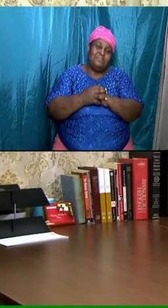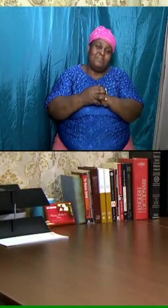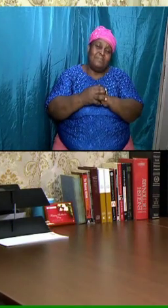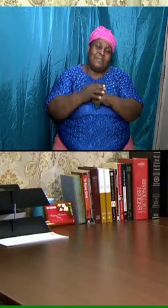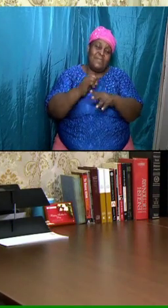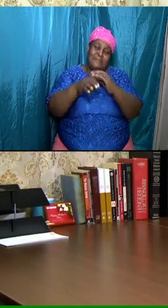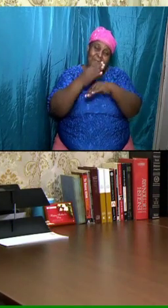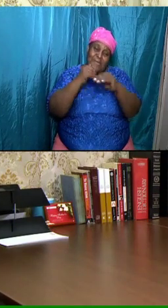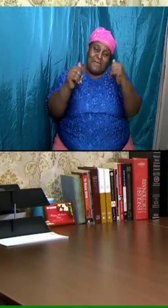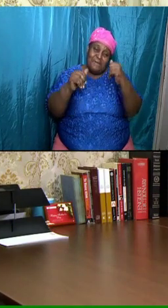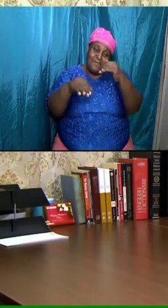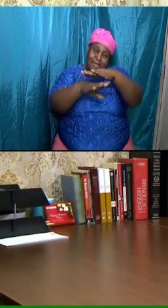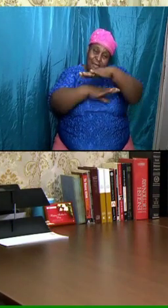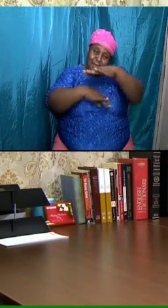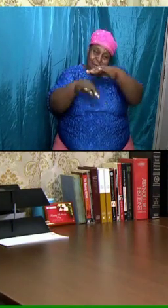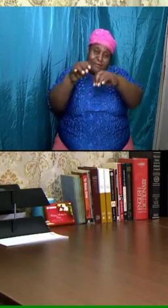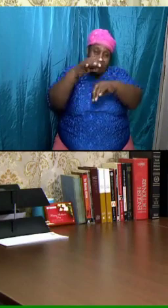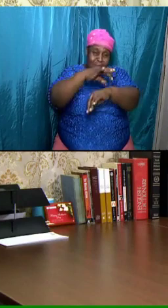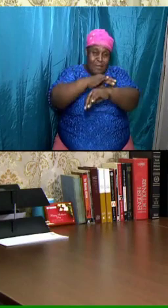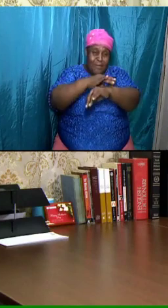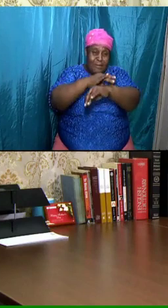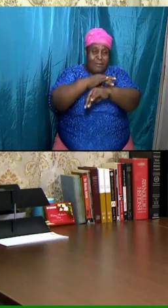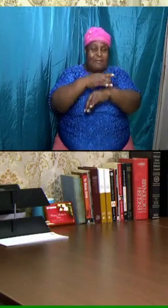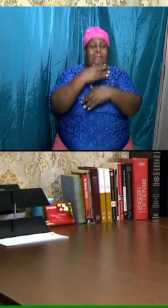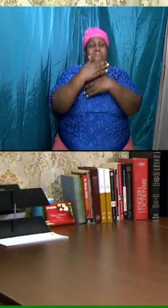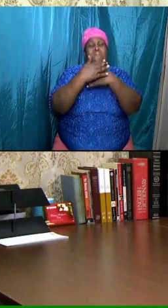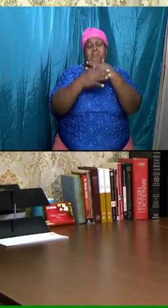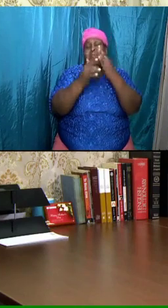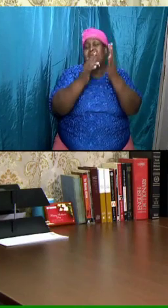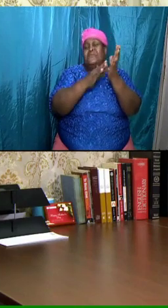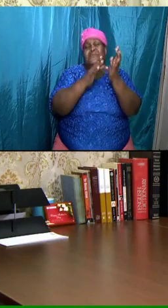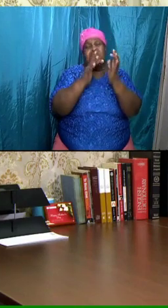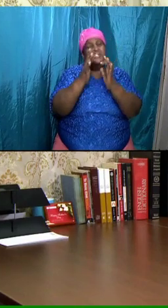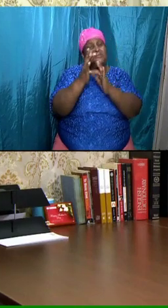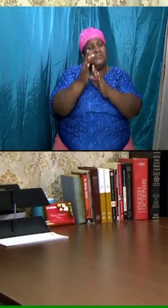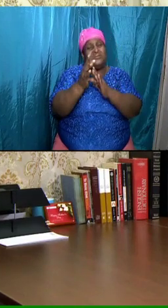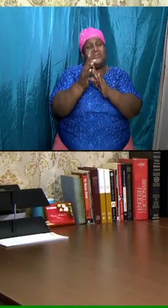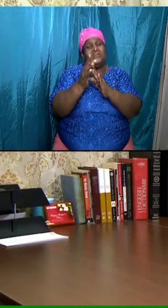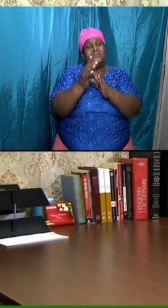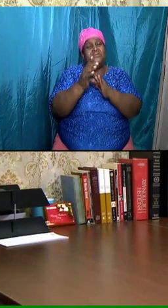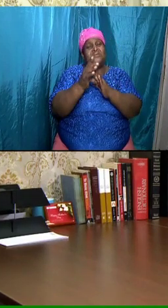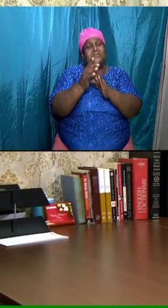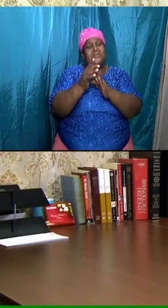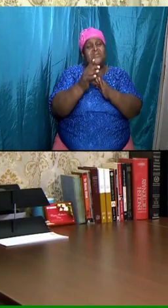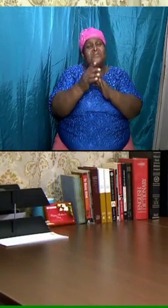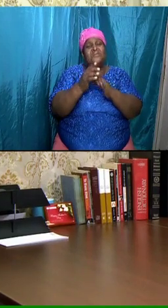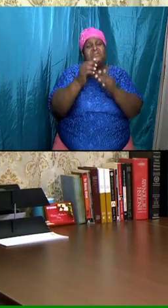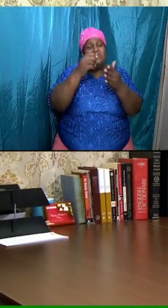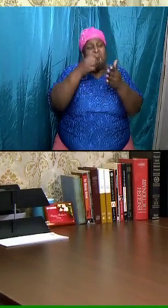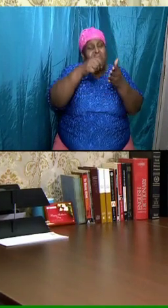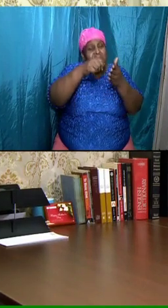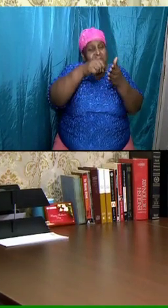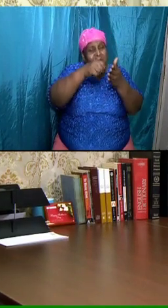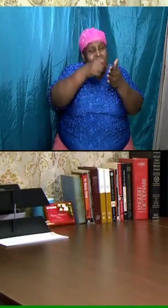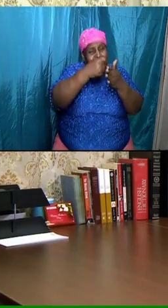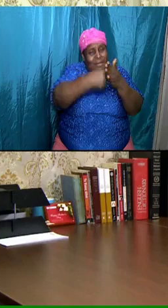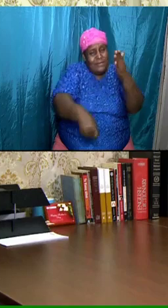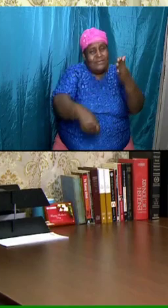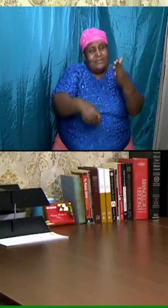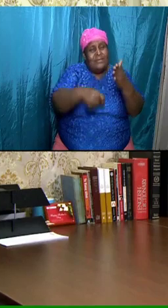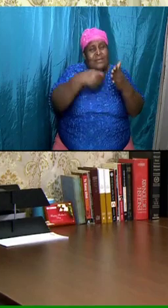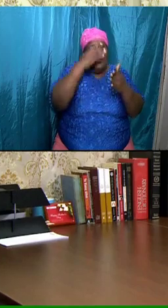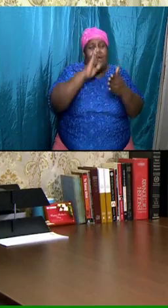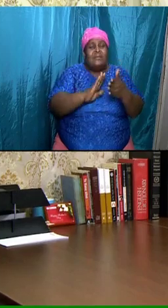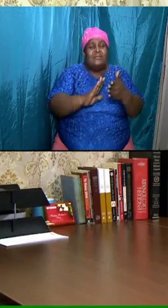the blood of Jesus was the dowry price and Jesus paid